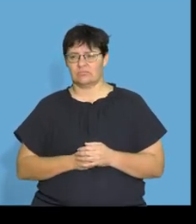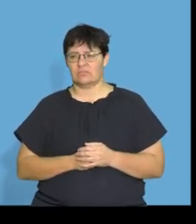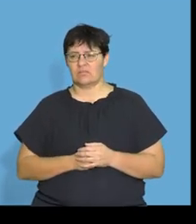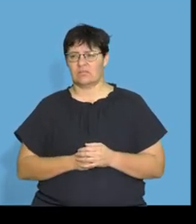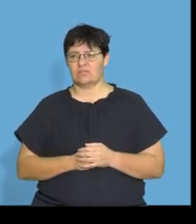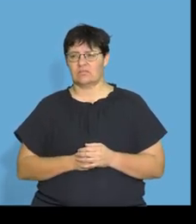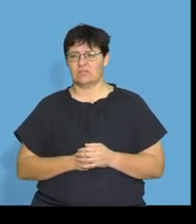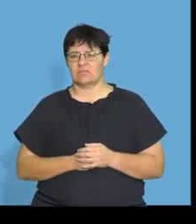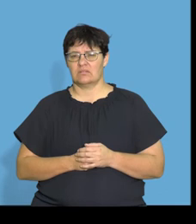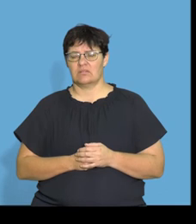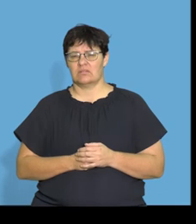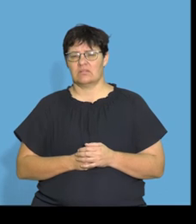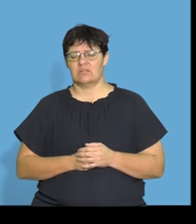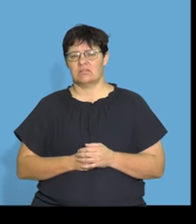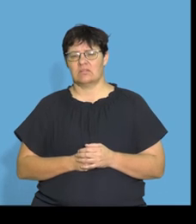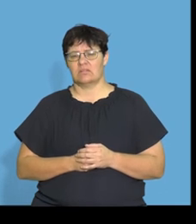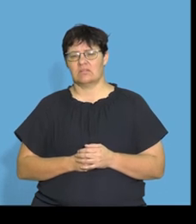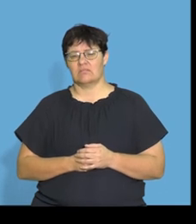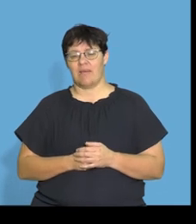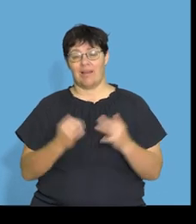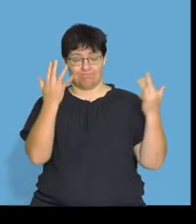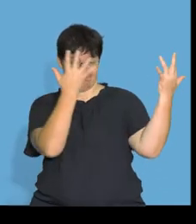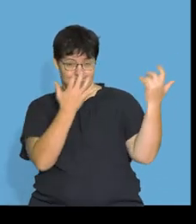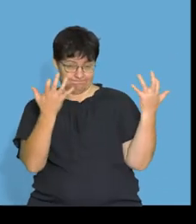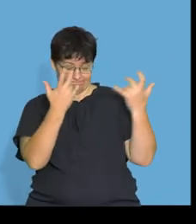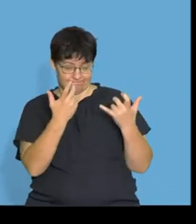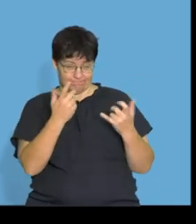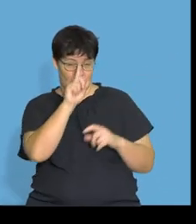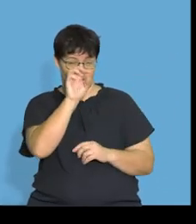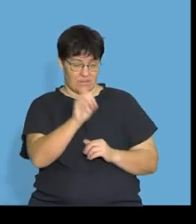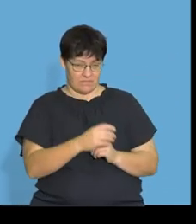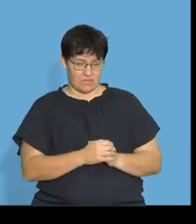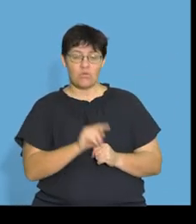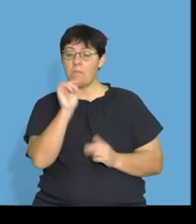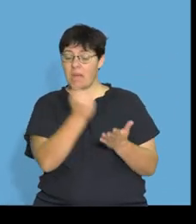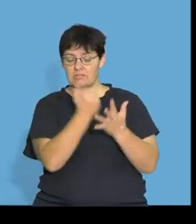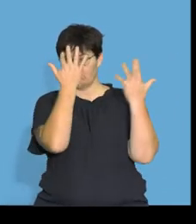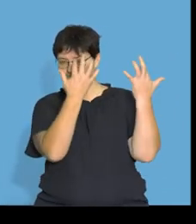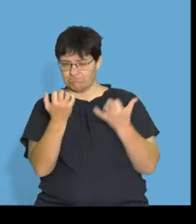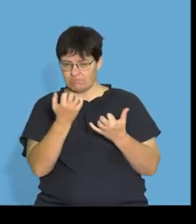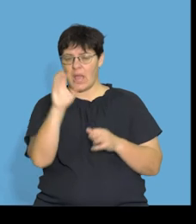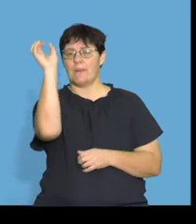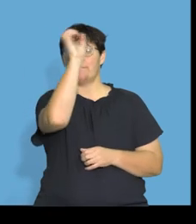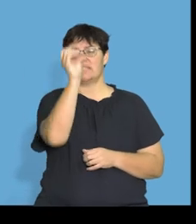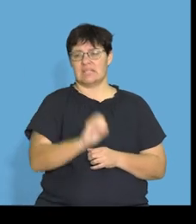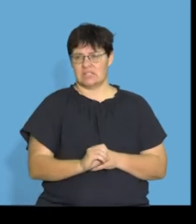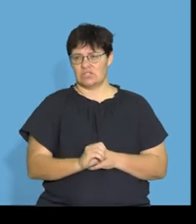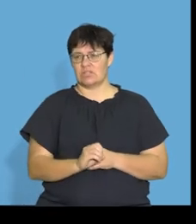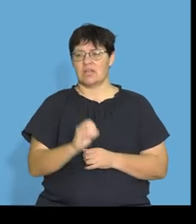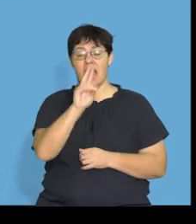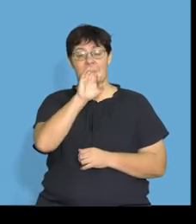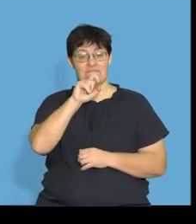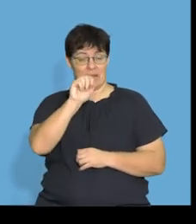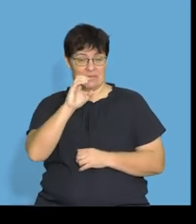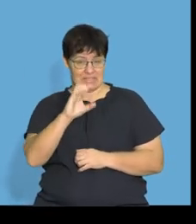a bit of a, I'm going to say, a calculation question. Now it says, calculate the percentage of vitamin